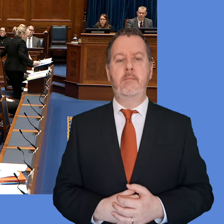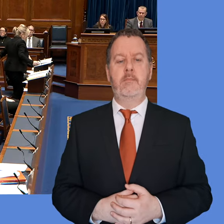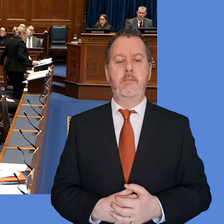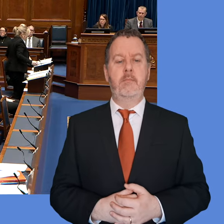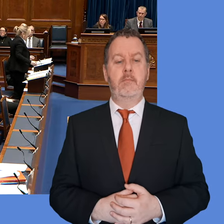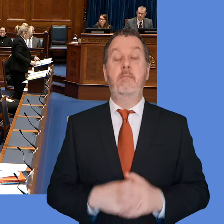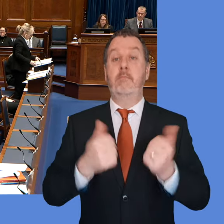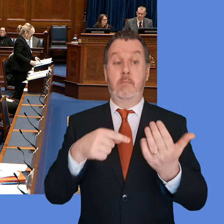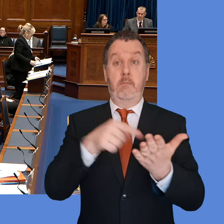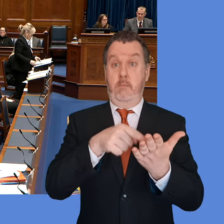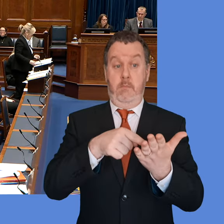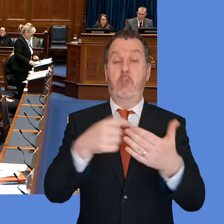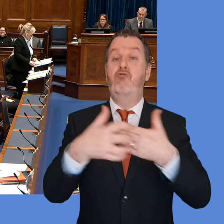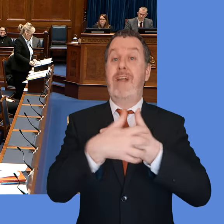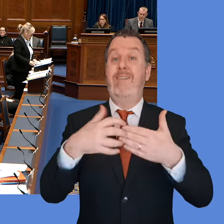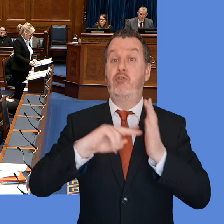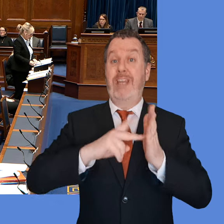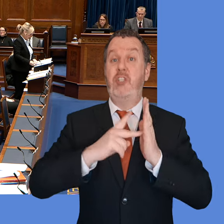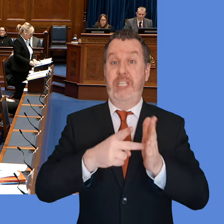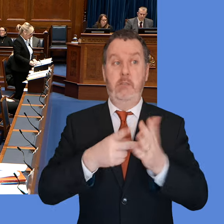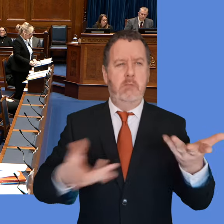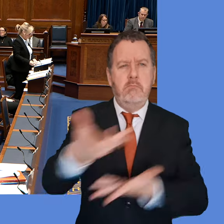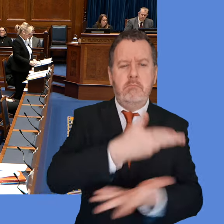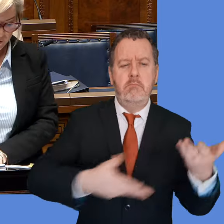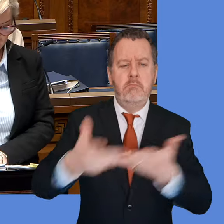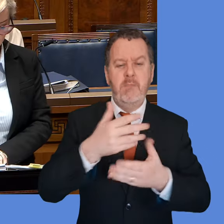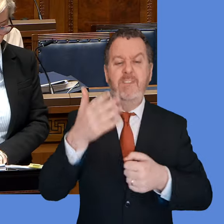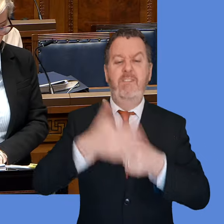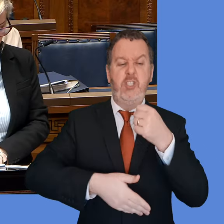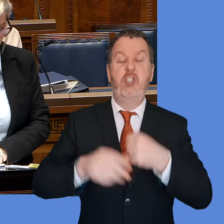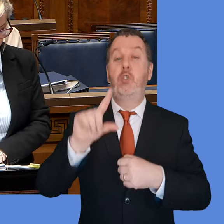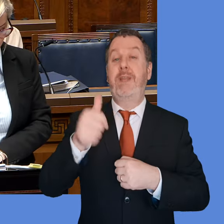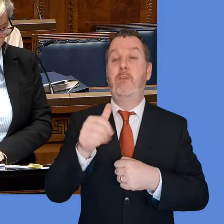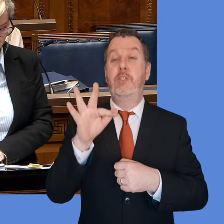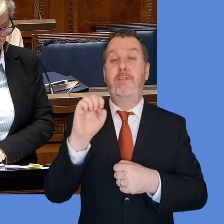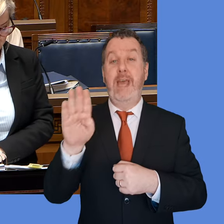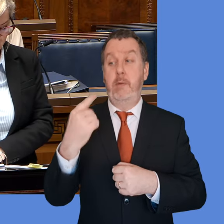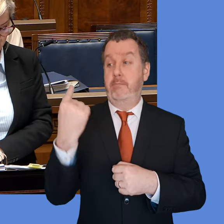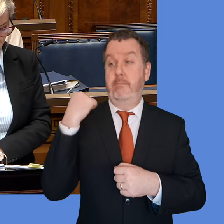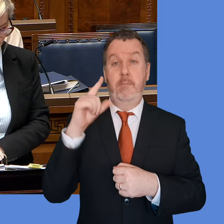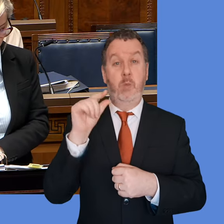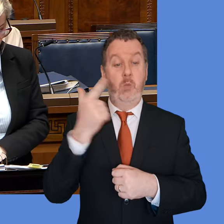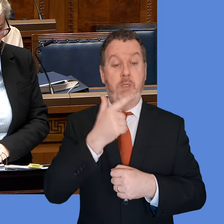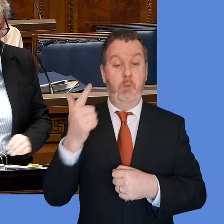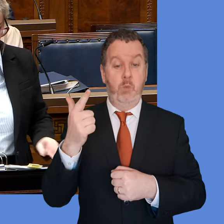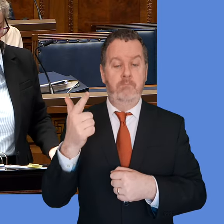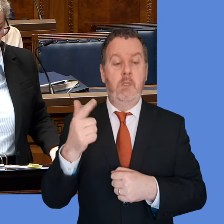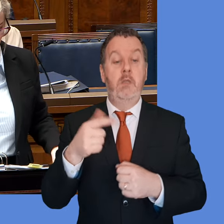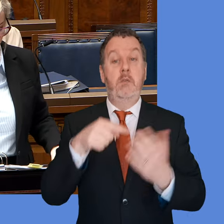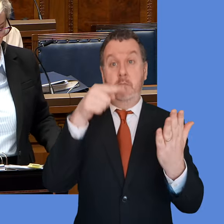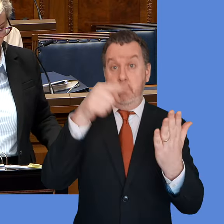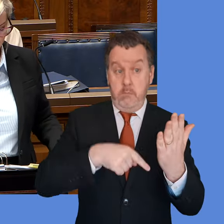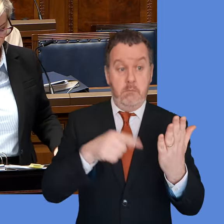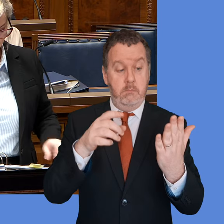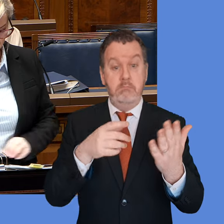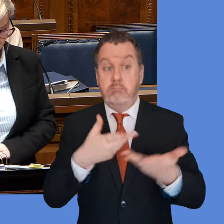Thank you. The consultation on the draft strategy ended on the 21st of February in 2022, and the analysis showed strong support for